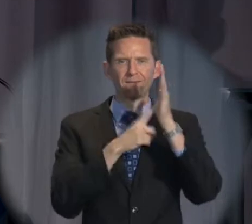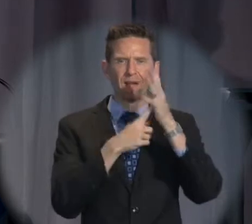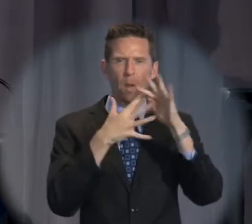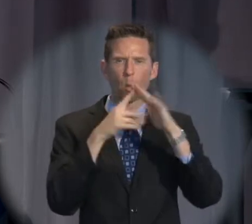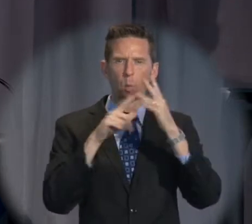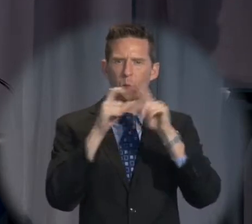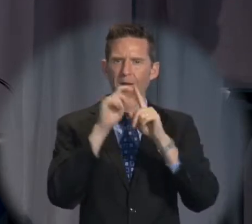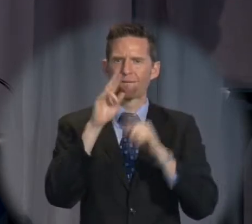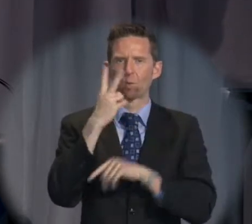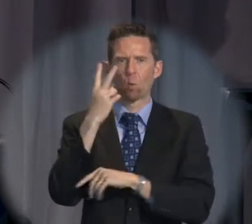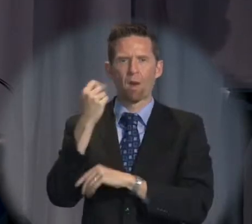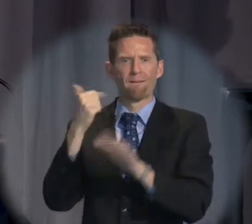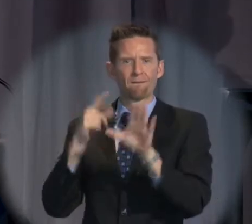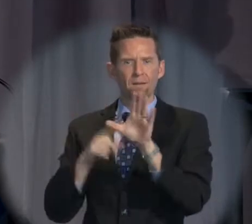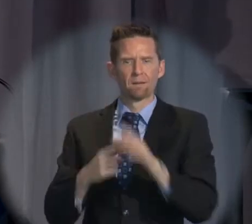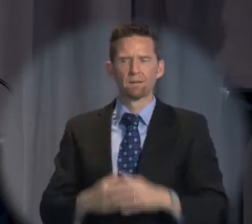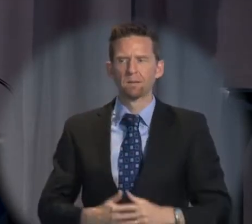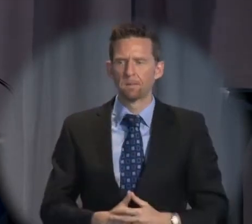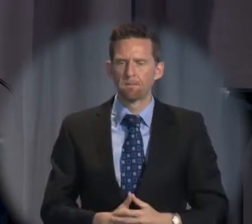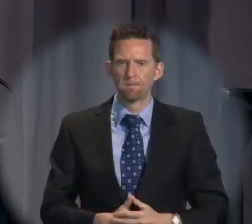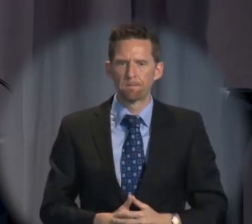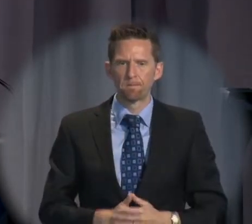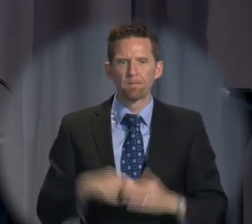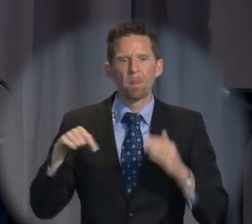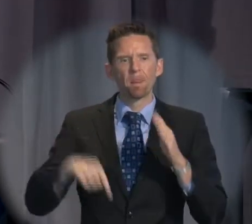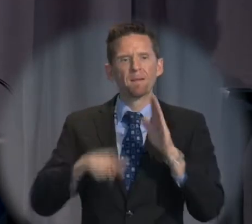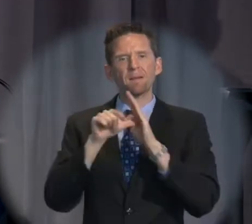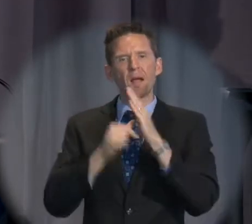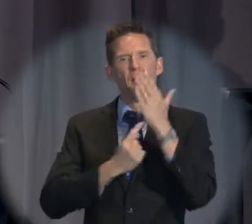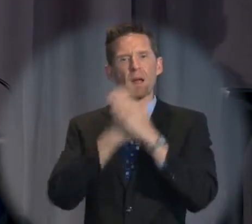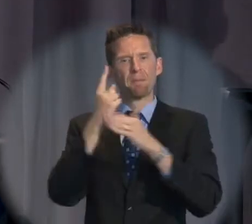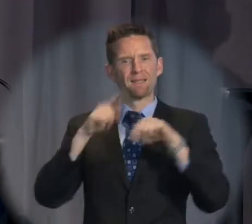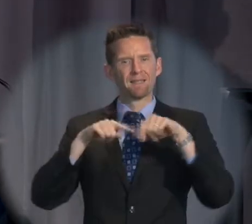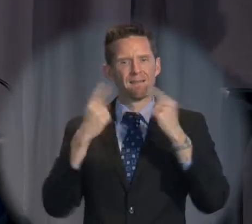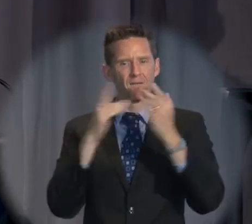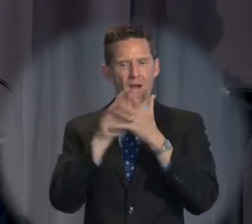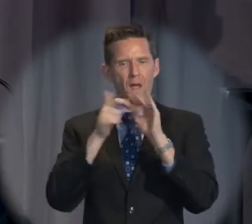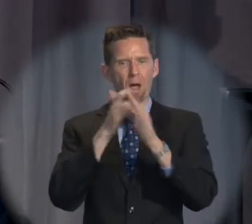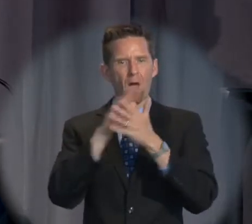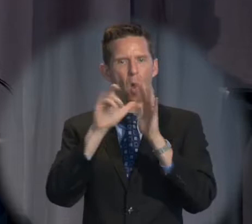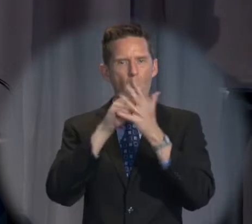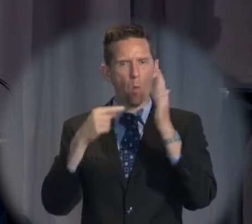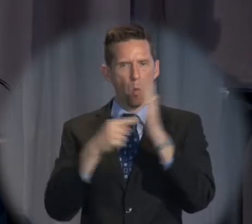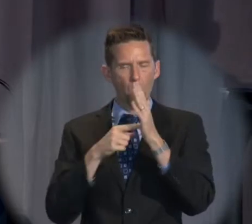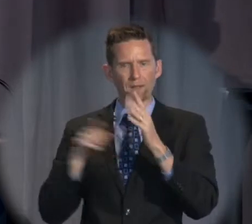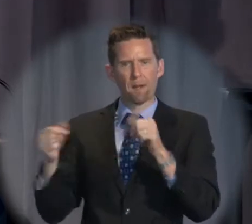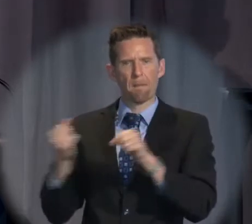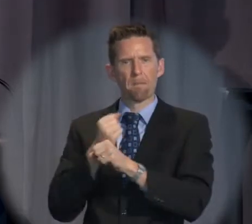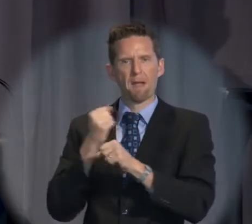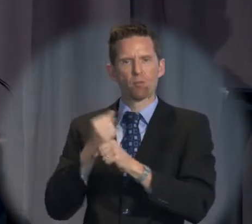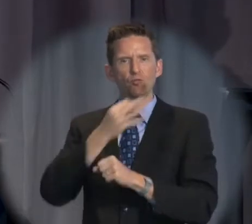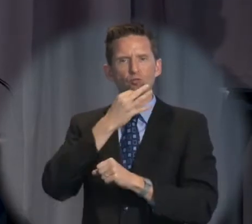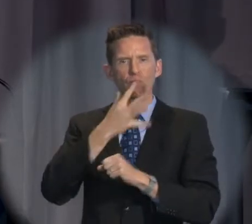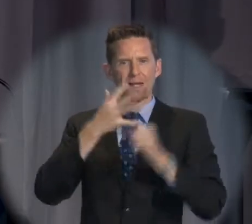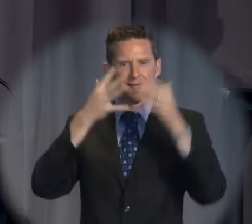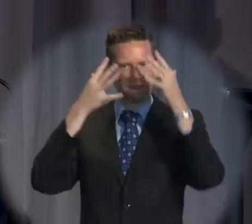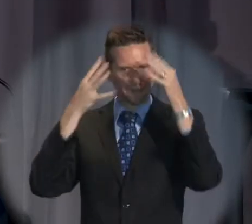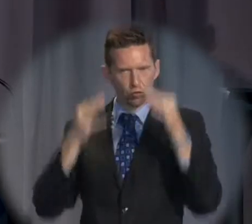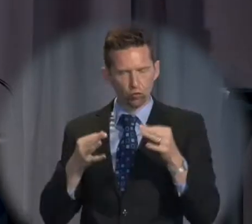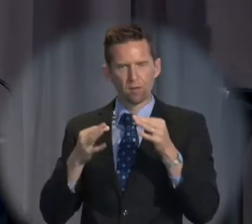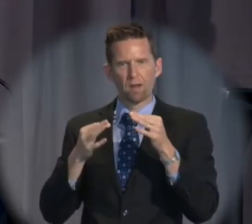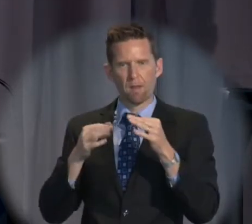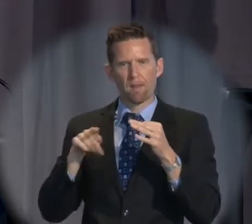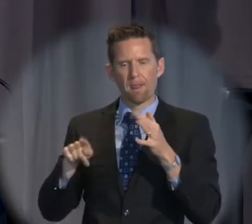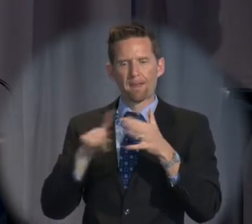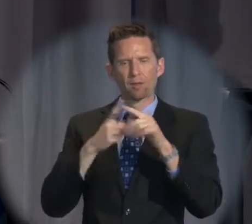years. But this time, a different High Court made a unanimous, rare, unanimous decision that